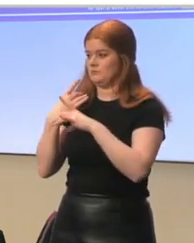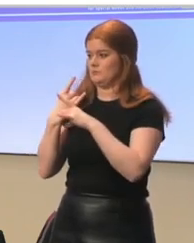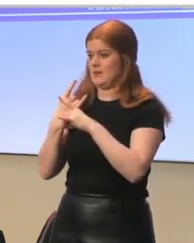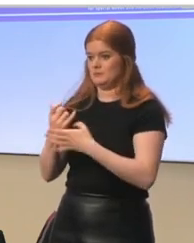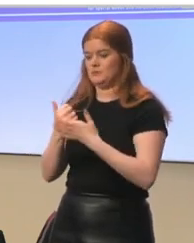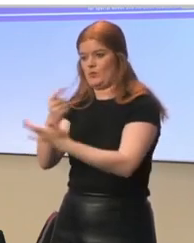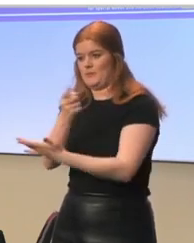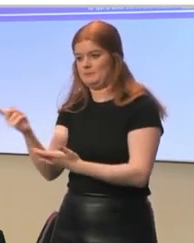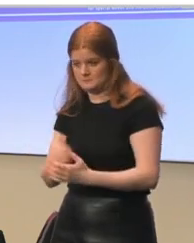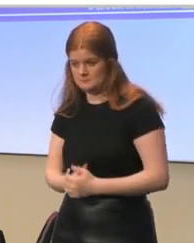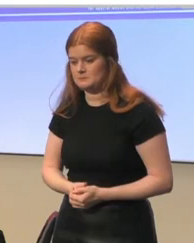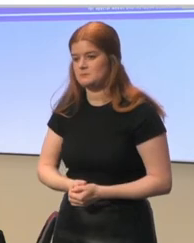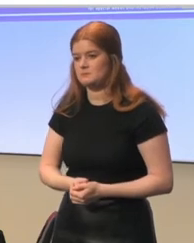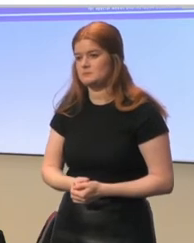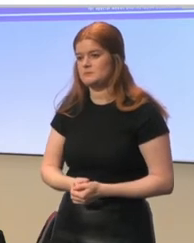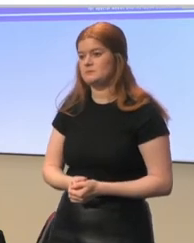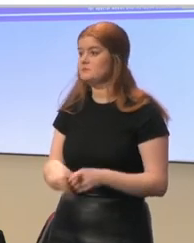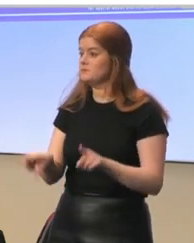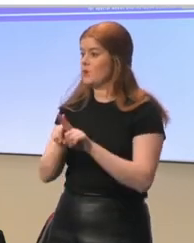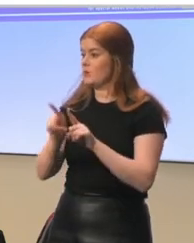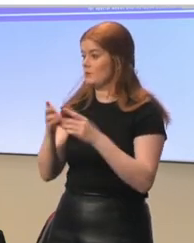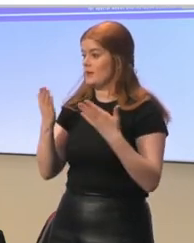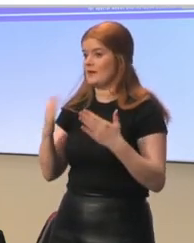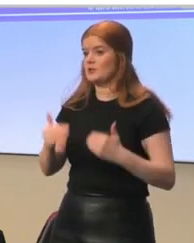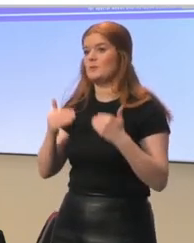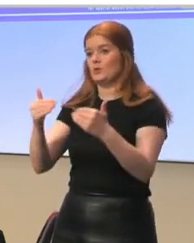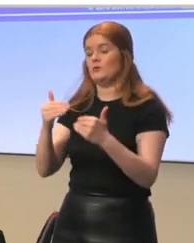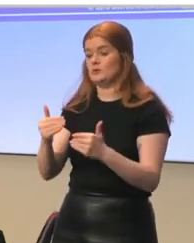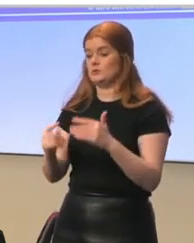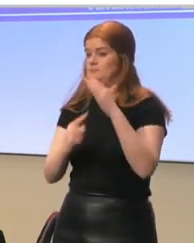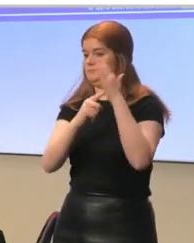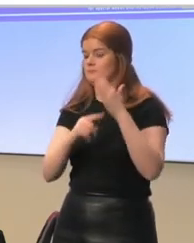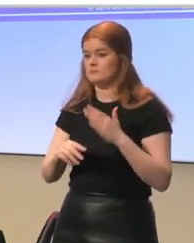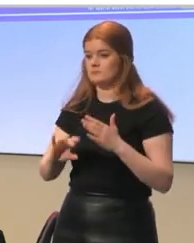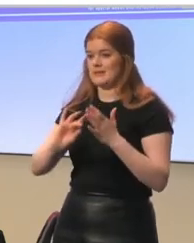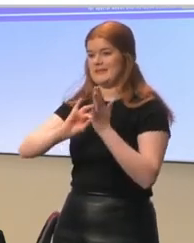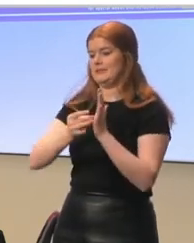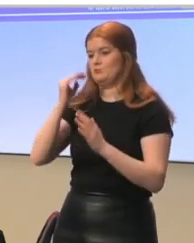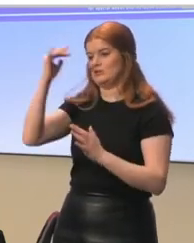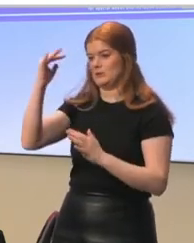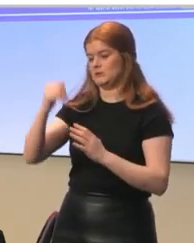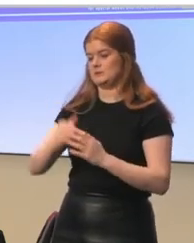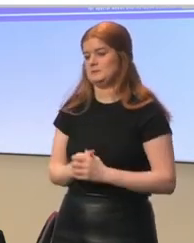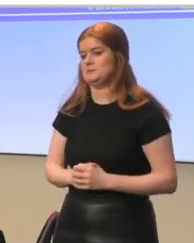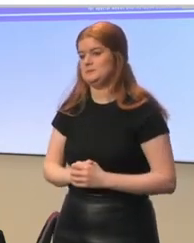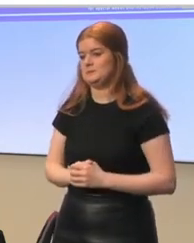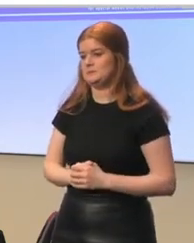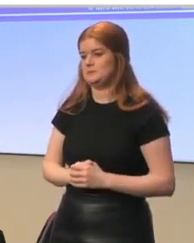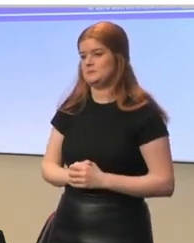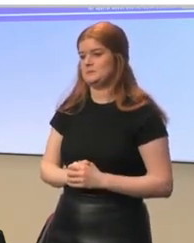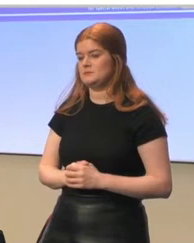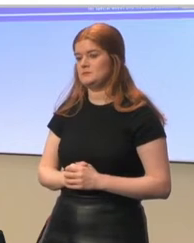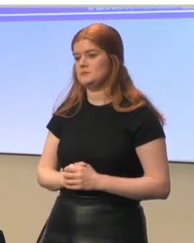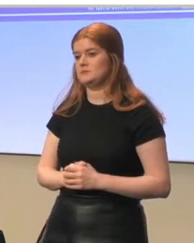I would like to now move to the key principles. And this